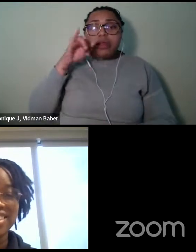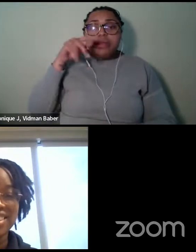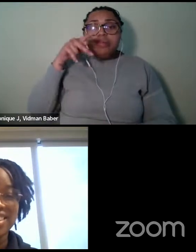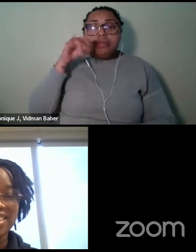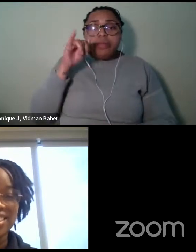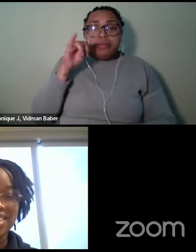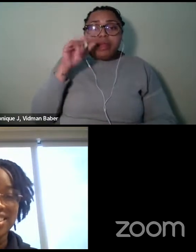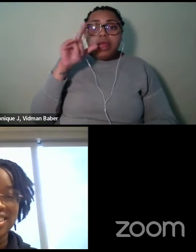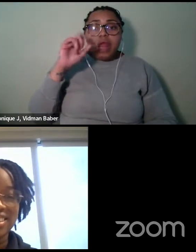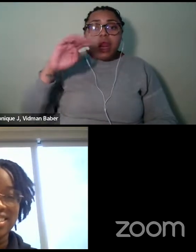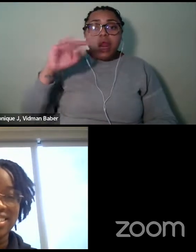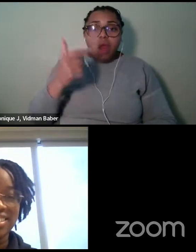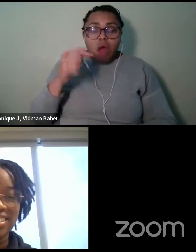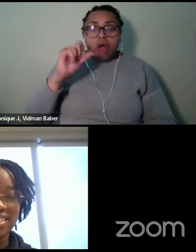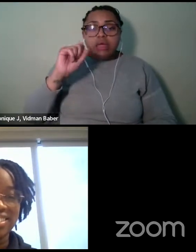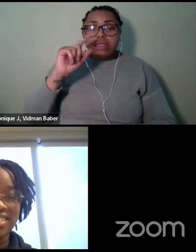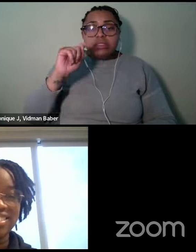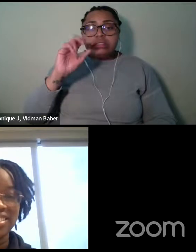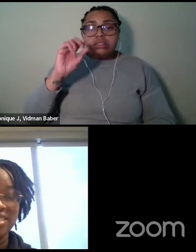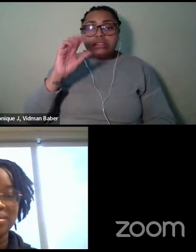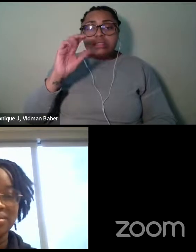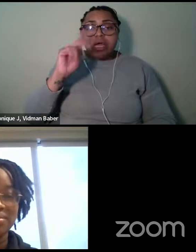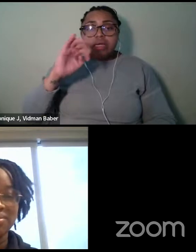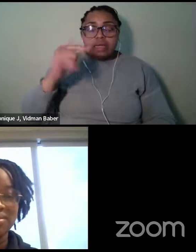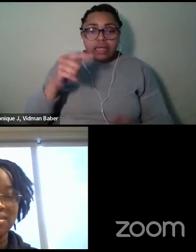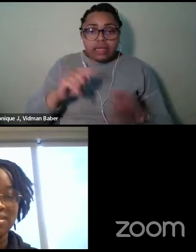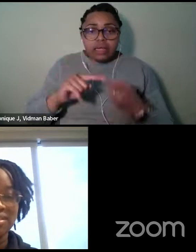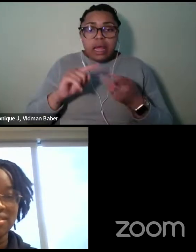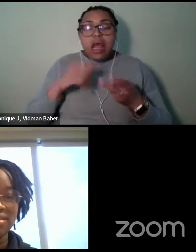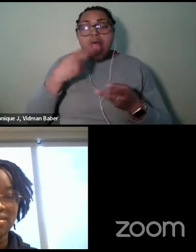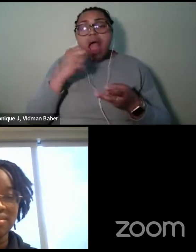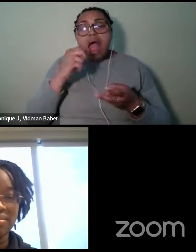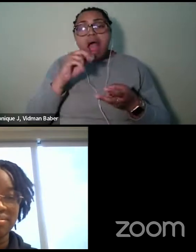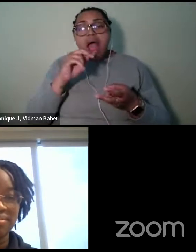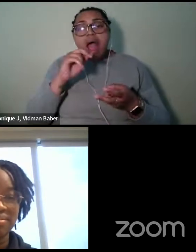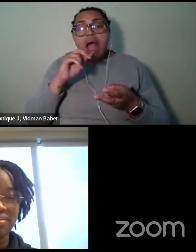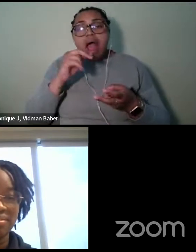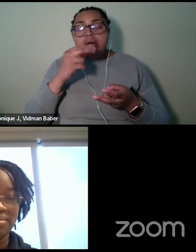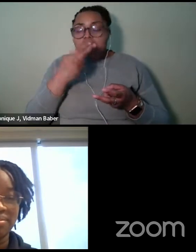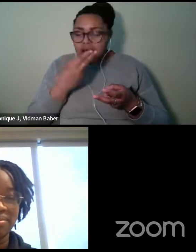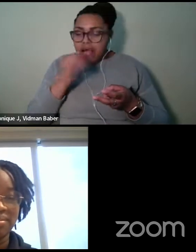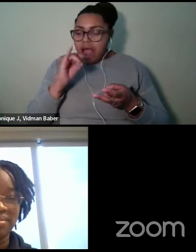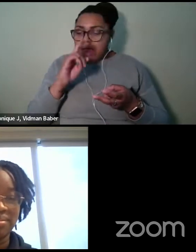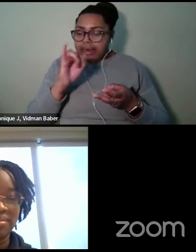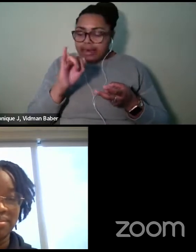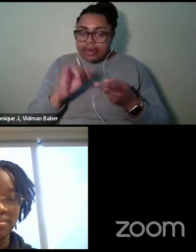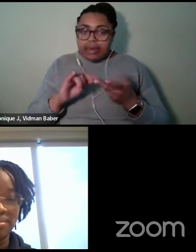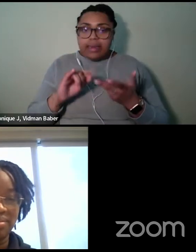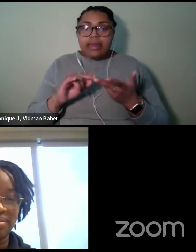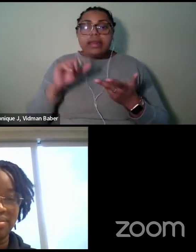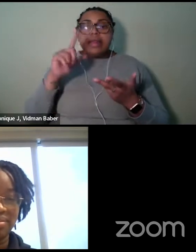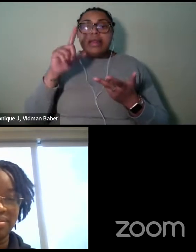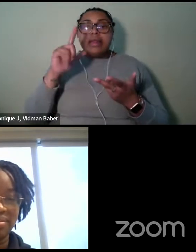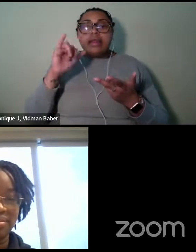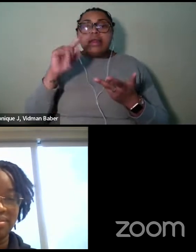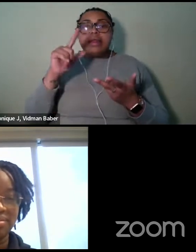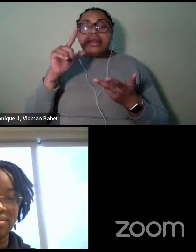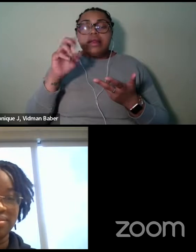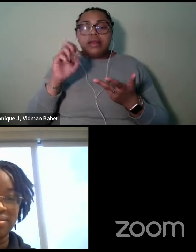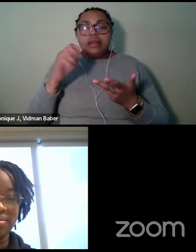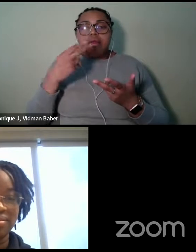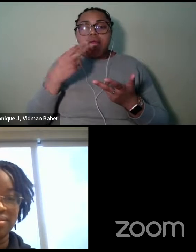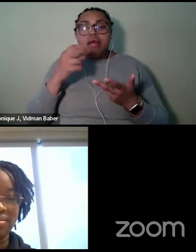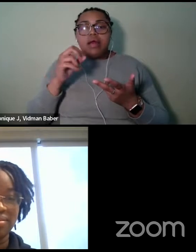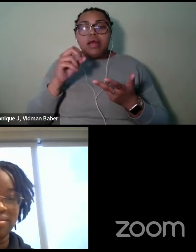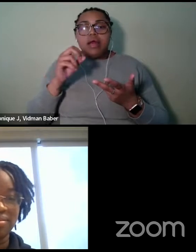little house on the prairie, you know, those are the kinds of books that I read, but it, I mean, I still love them and I still put myself,